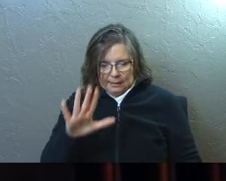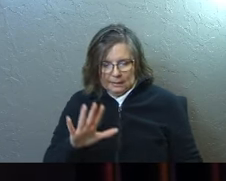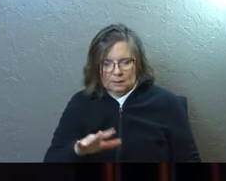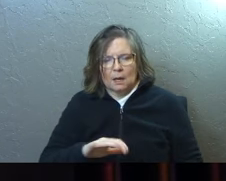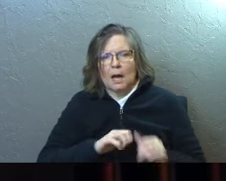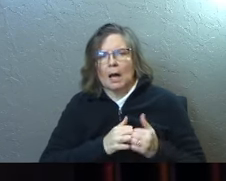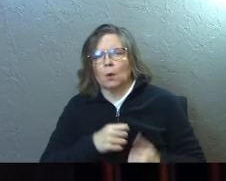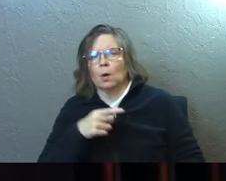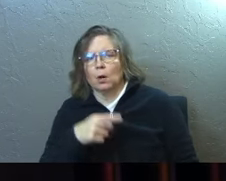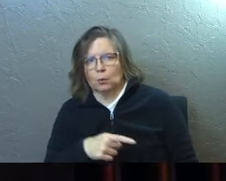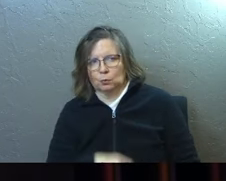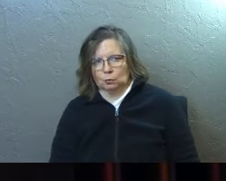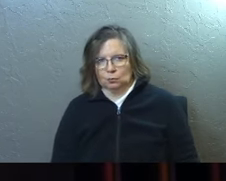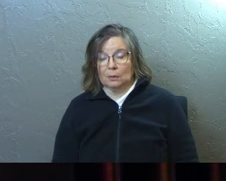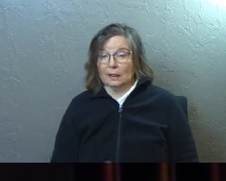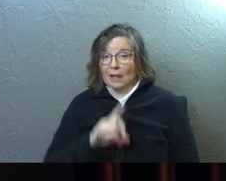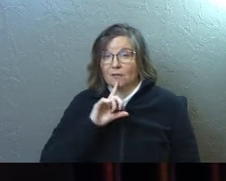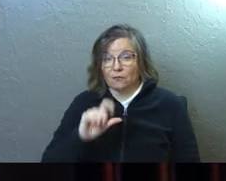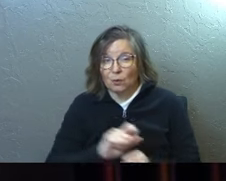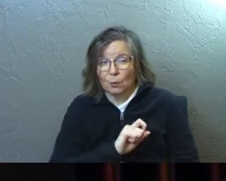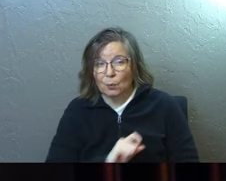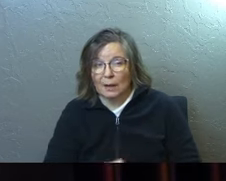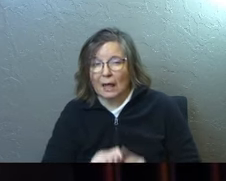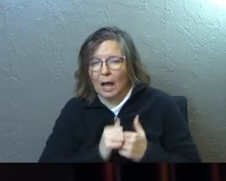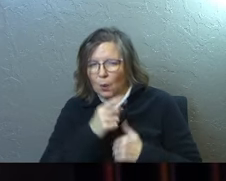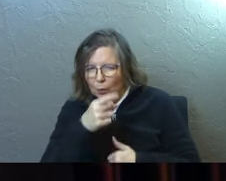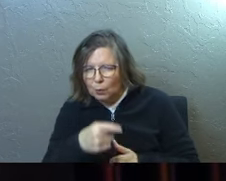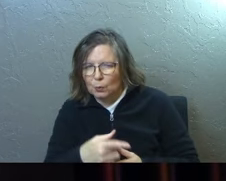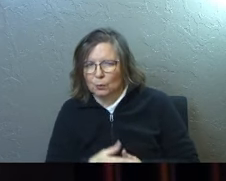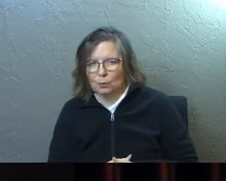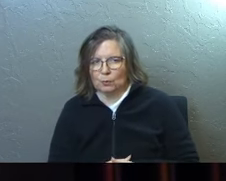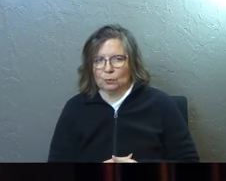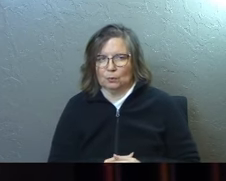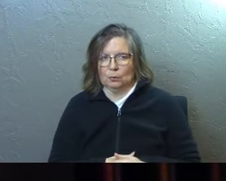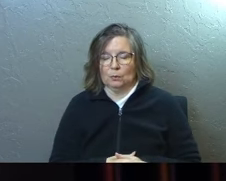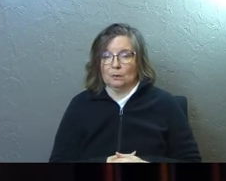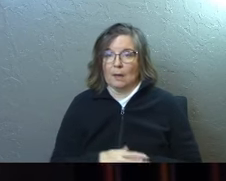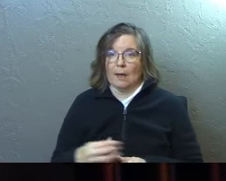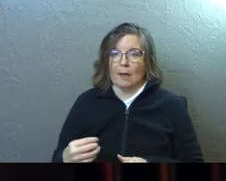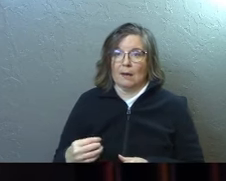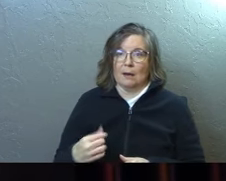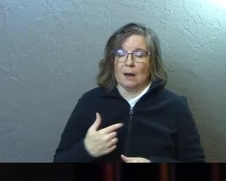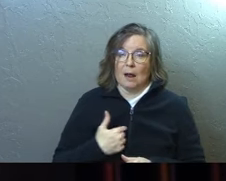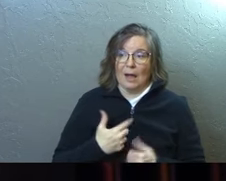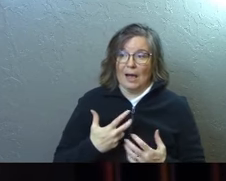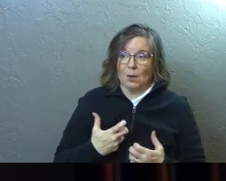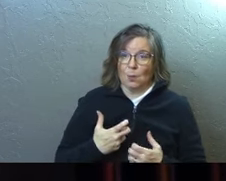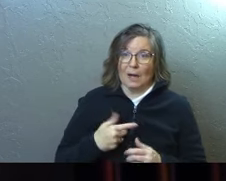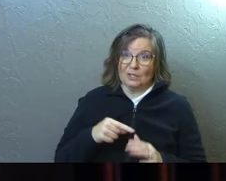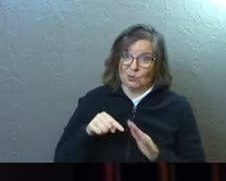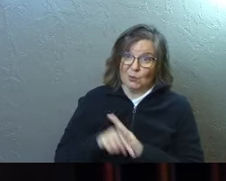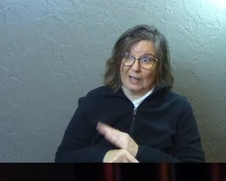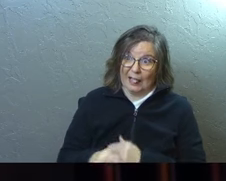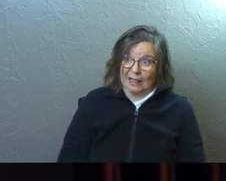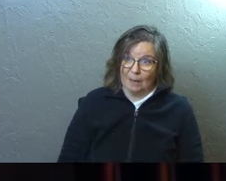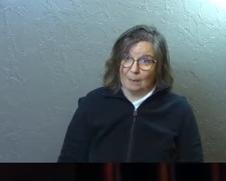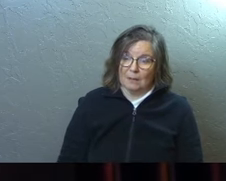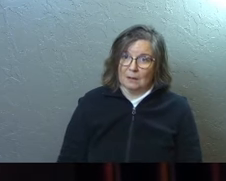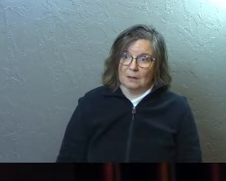how are you? Like for real, how are you? And I wanted to kill him,